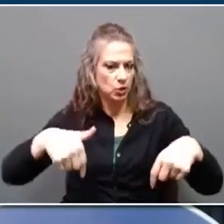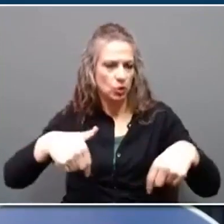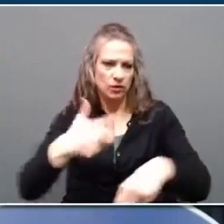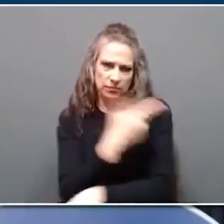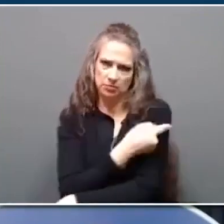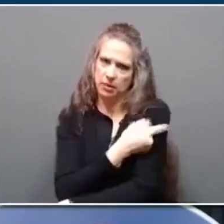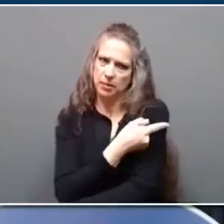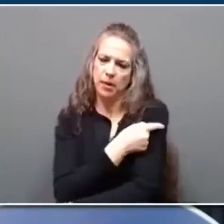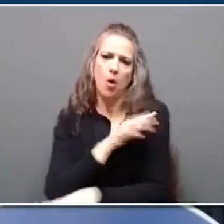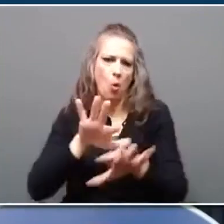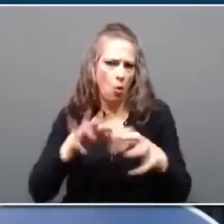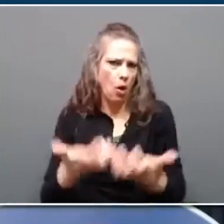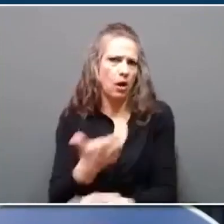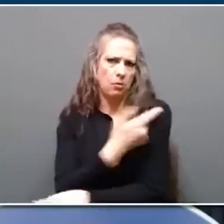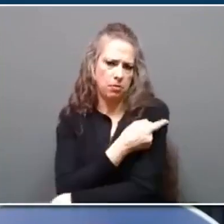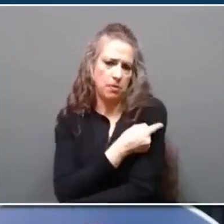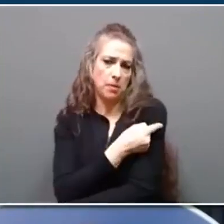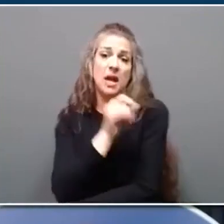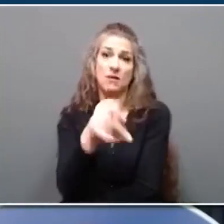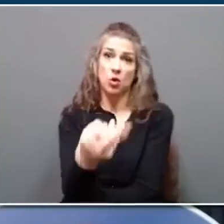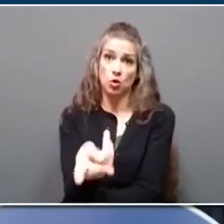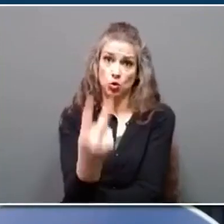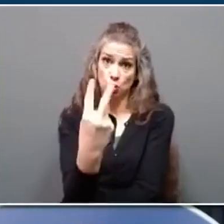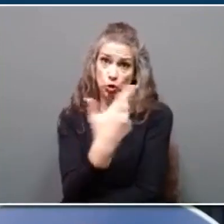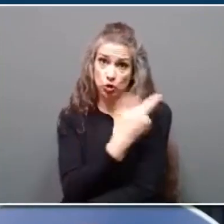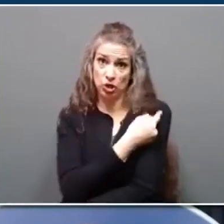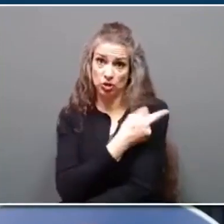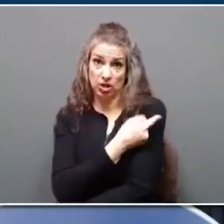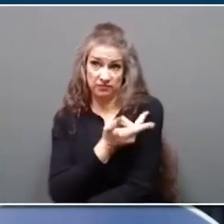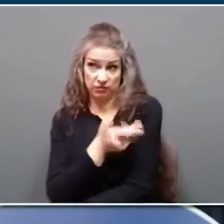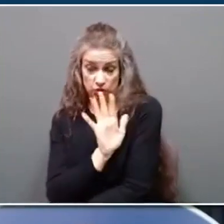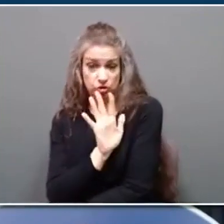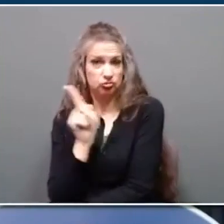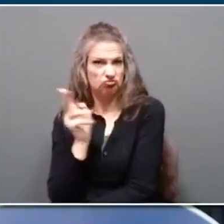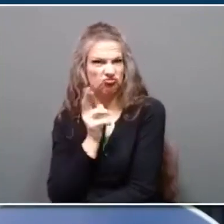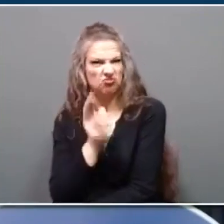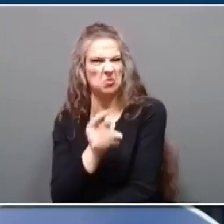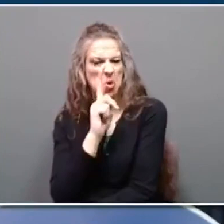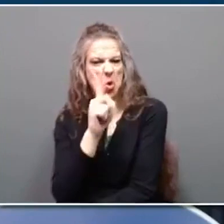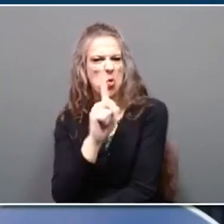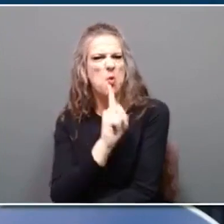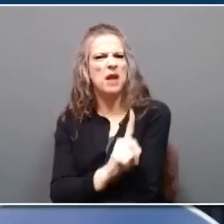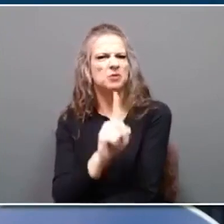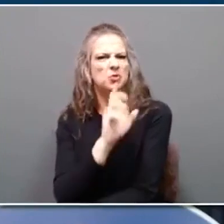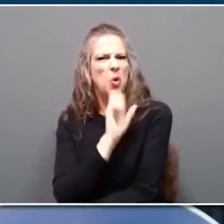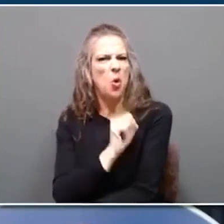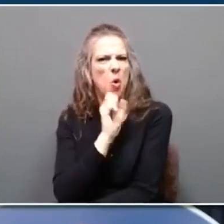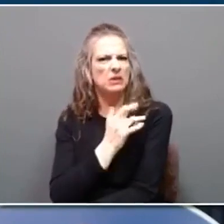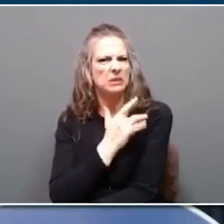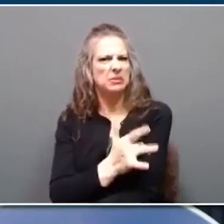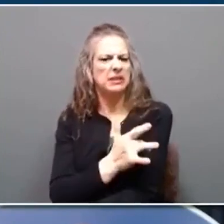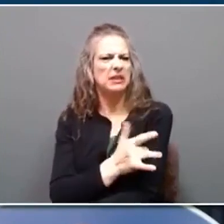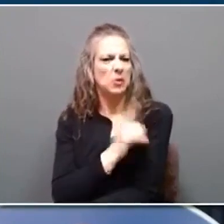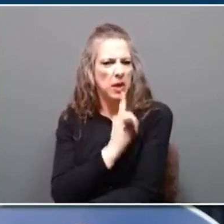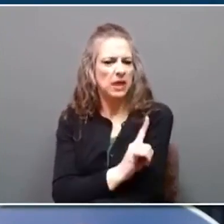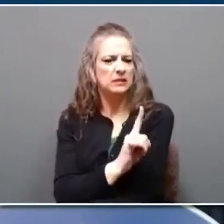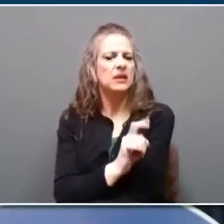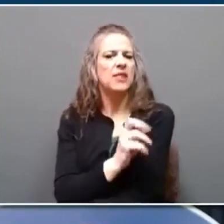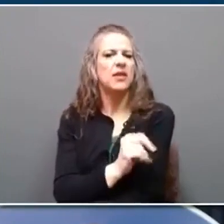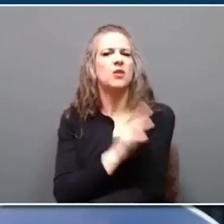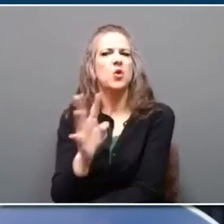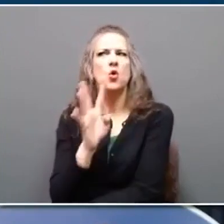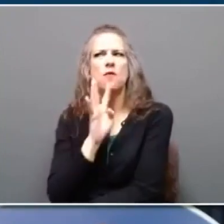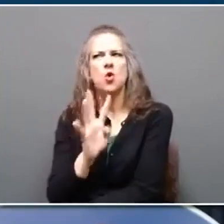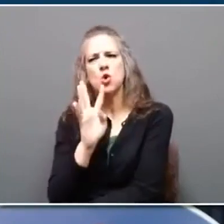If you get two doses of vaccine, and they're most commonly recommended at about one year of age, and then a second dose between ages four and six,